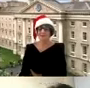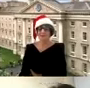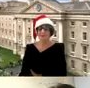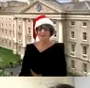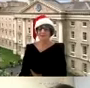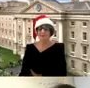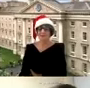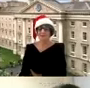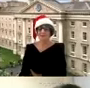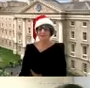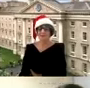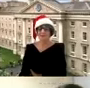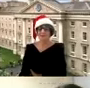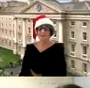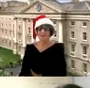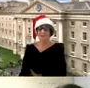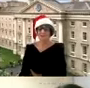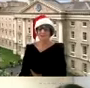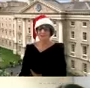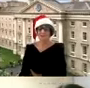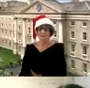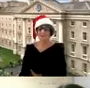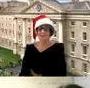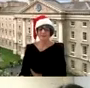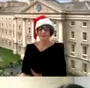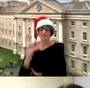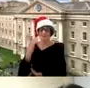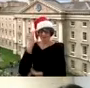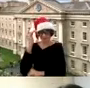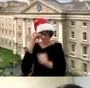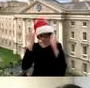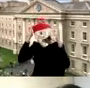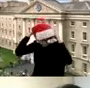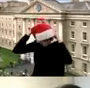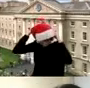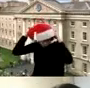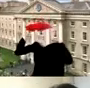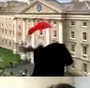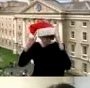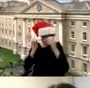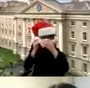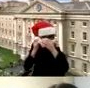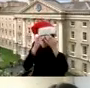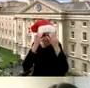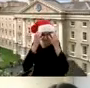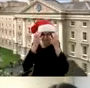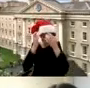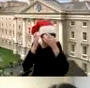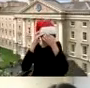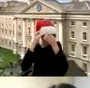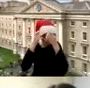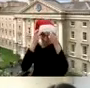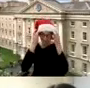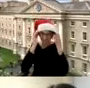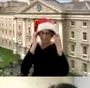stay informed but between times don't be listening to the radio or reading about this on the internet obsessionally it's not